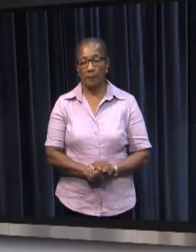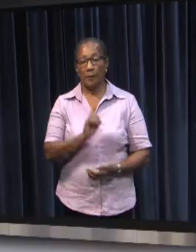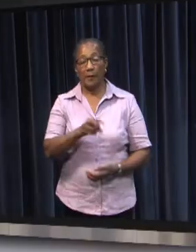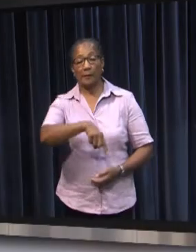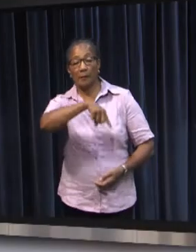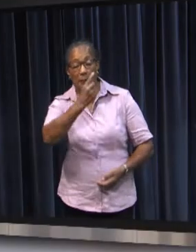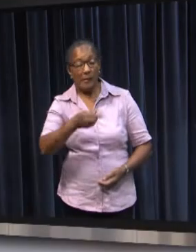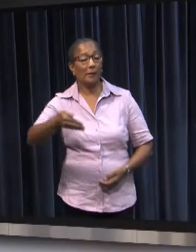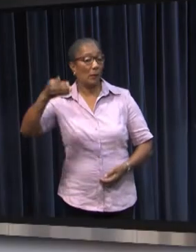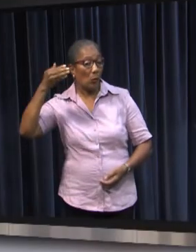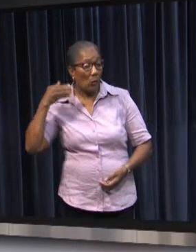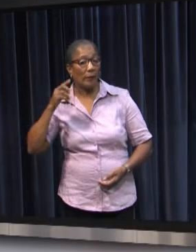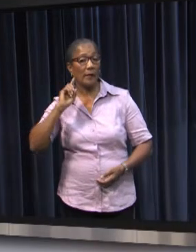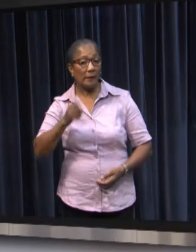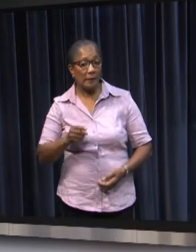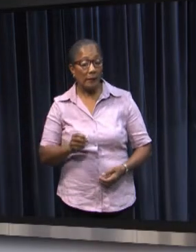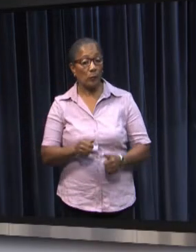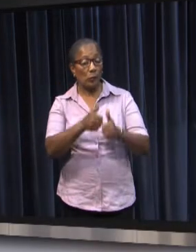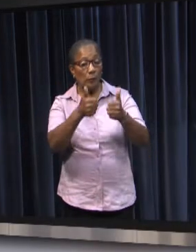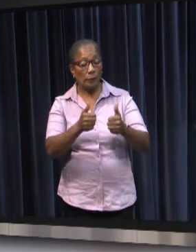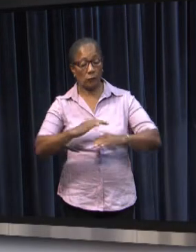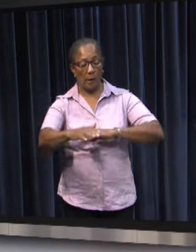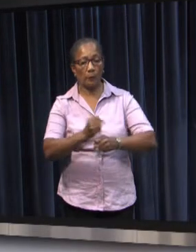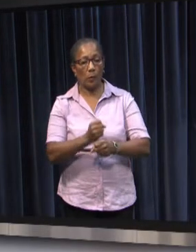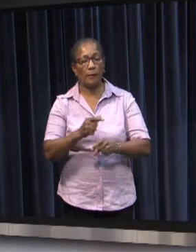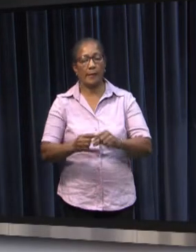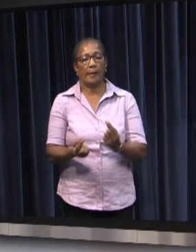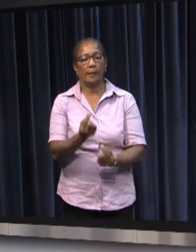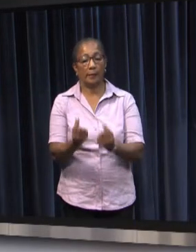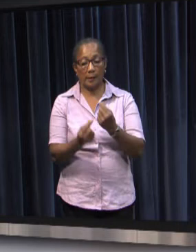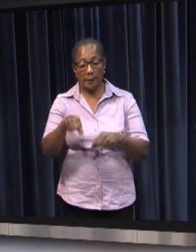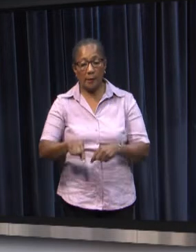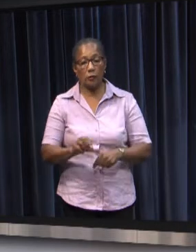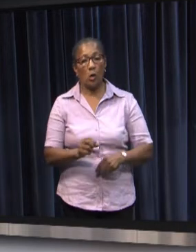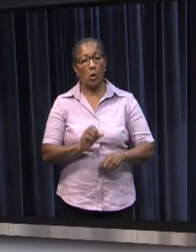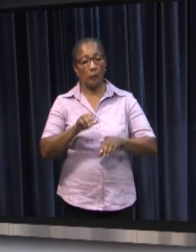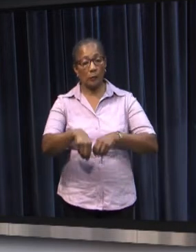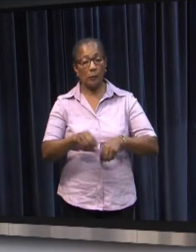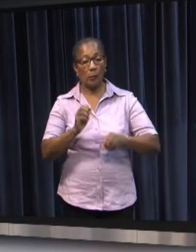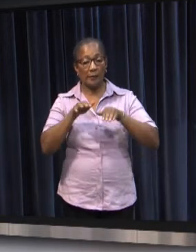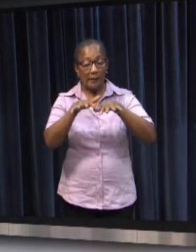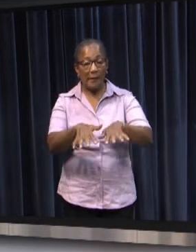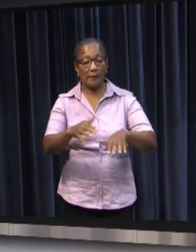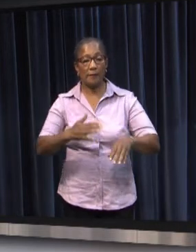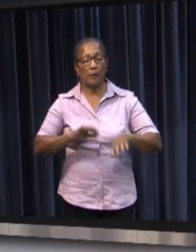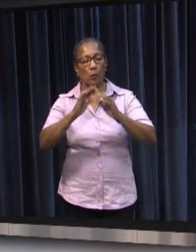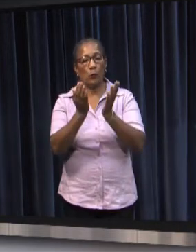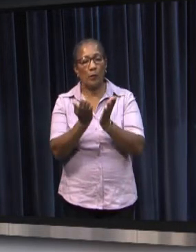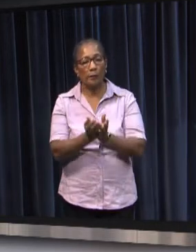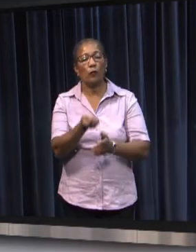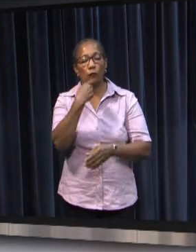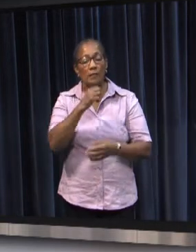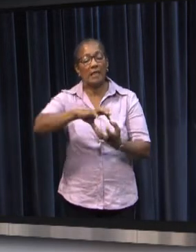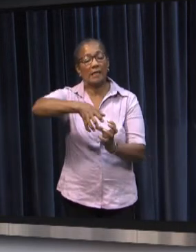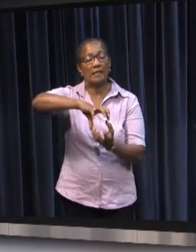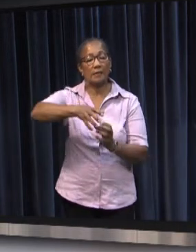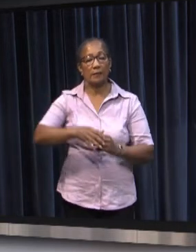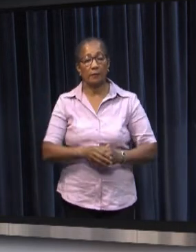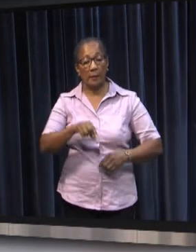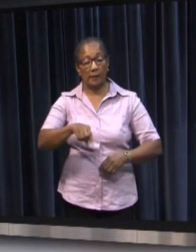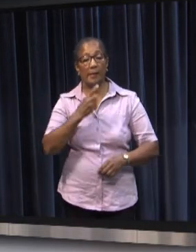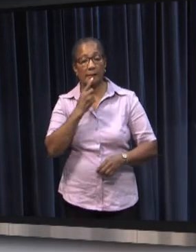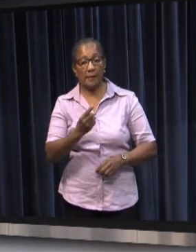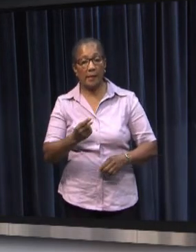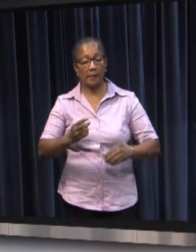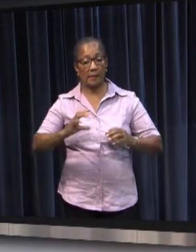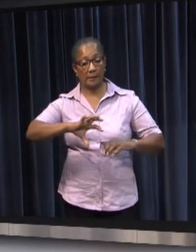It is now more than ever more beneficial for farmers and growers to capitalize on the threat of a global food crisis.